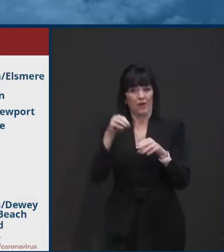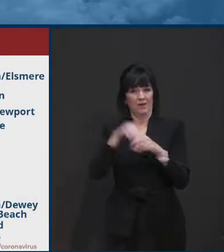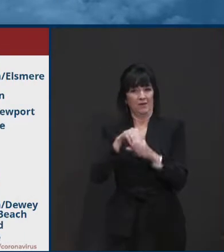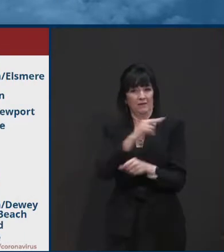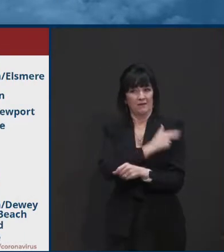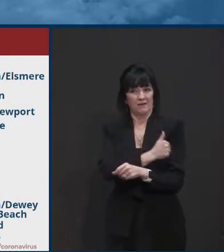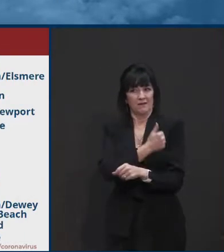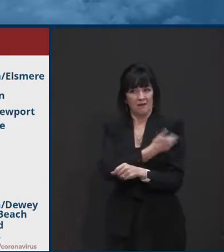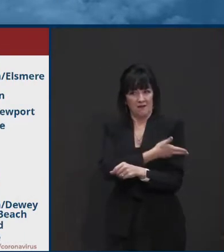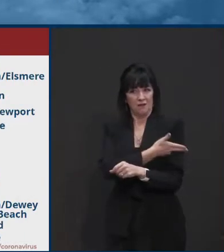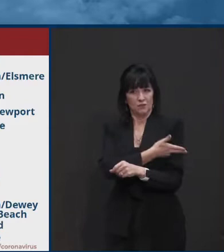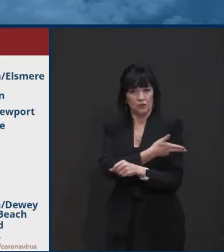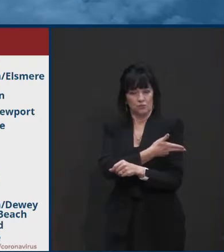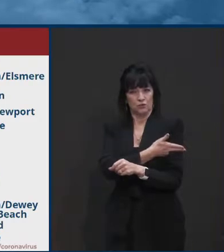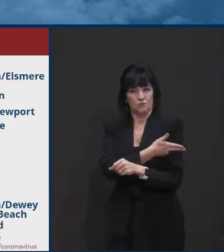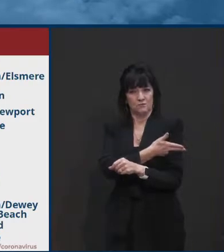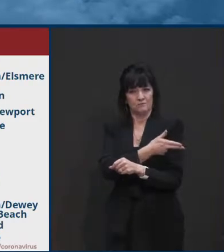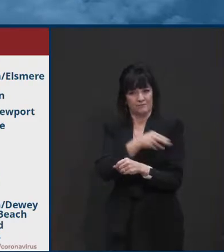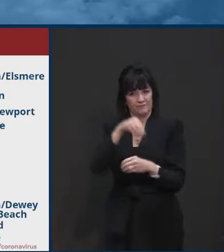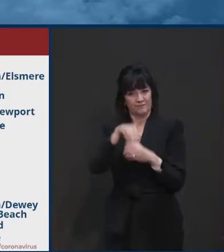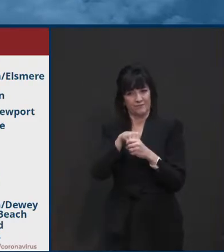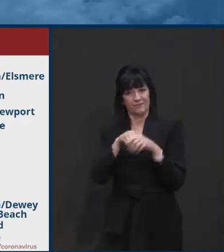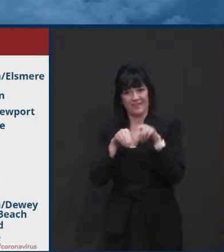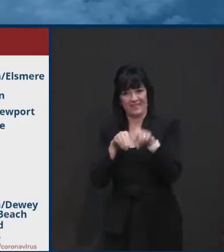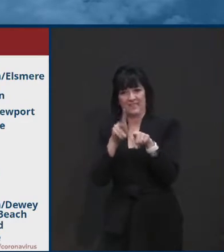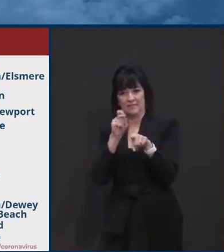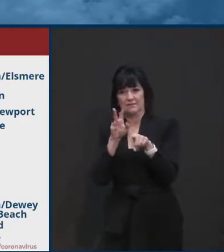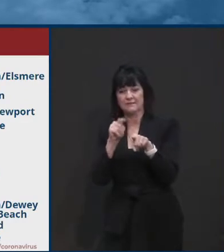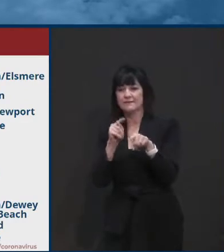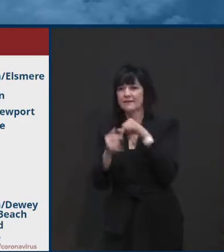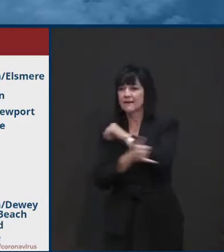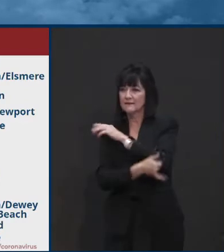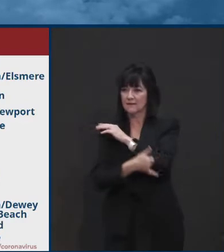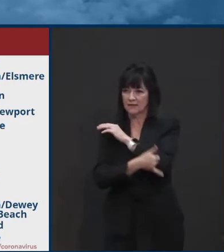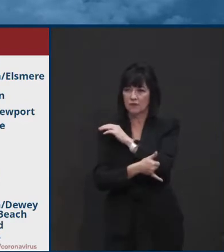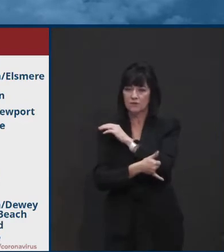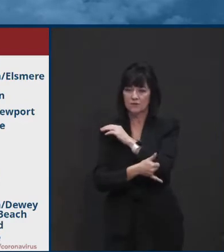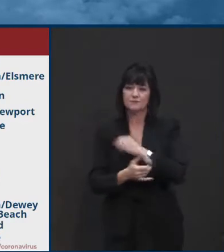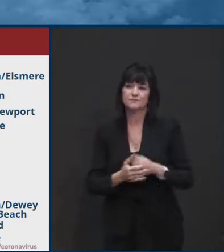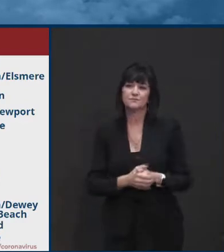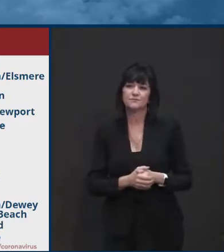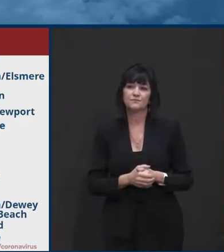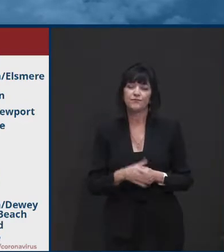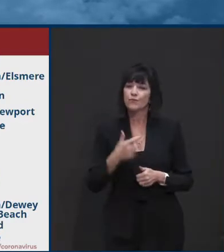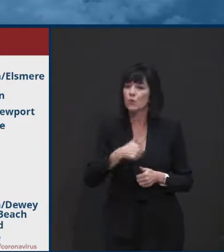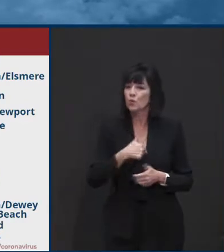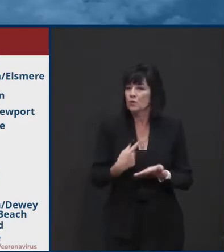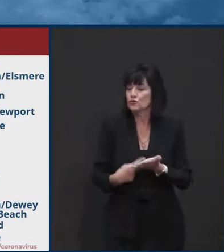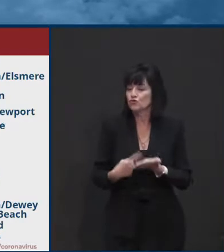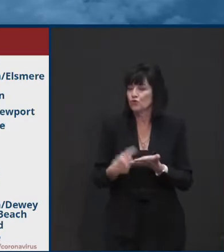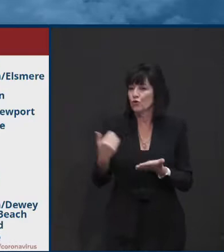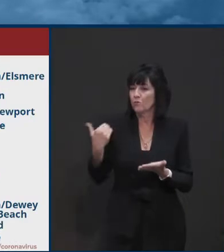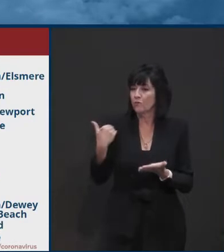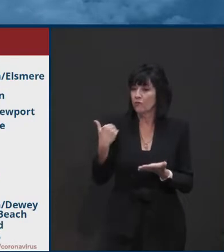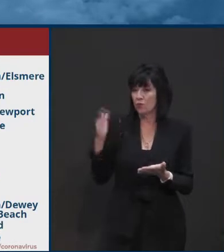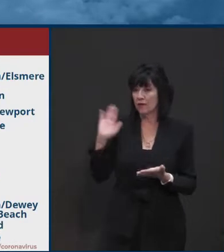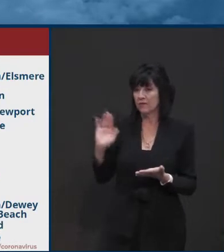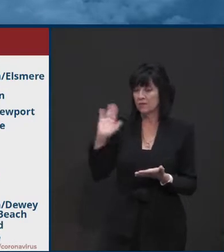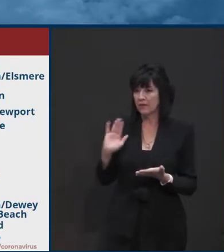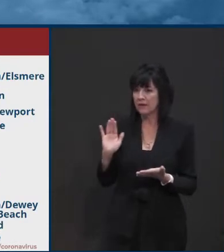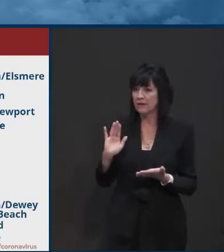um, hospitalized rates in, um, in Kent County. And as we, we talked about a bit before in, in the, in the past,